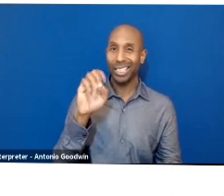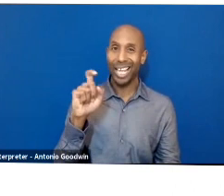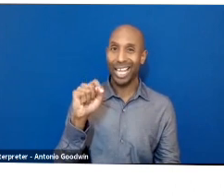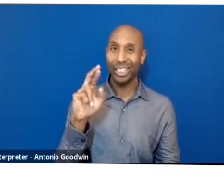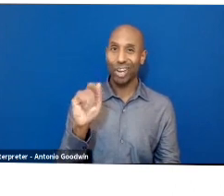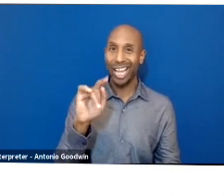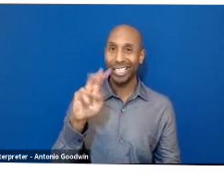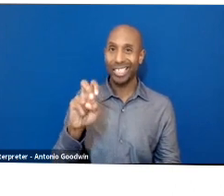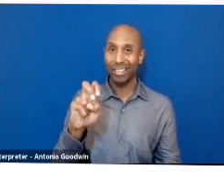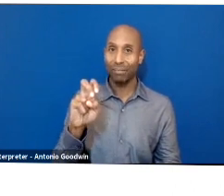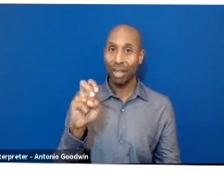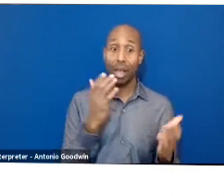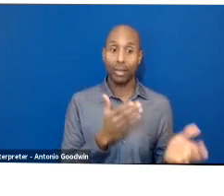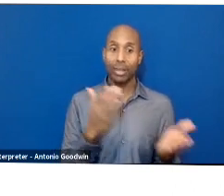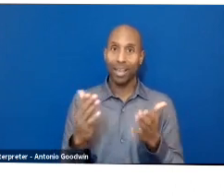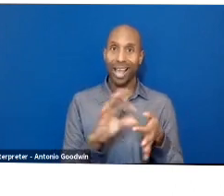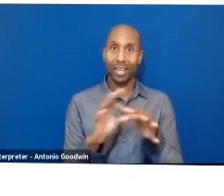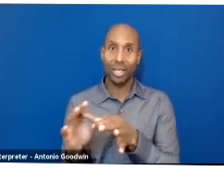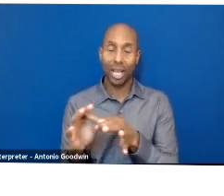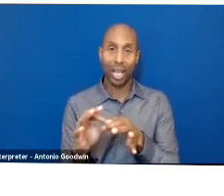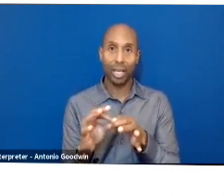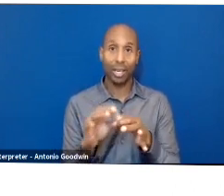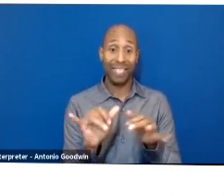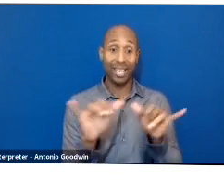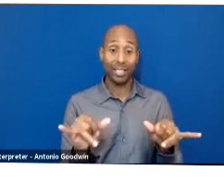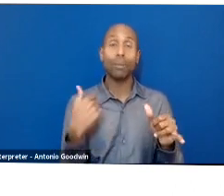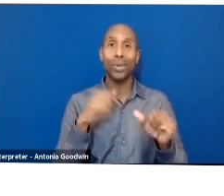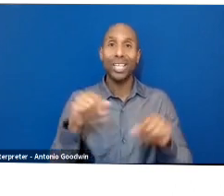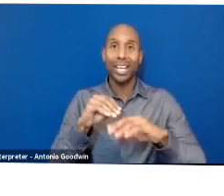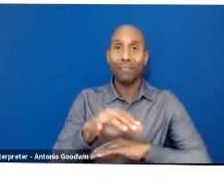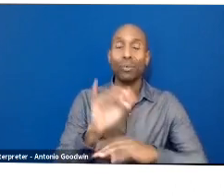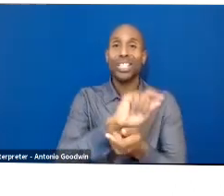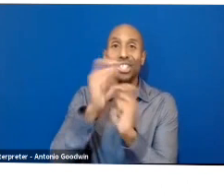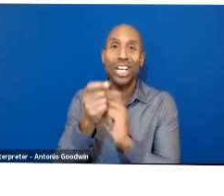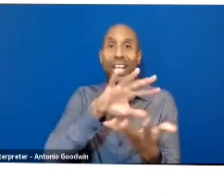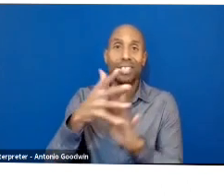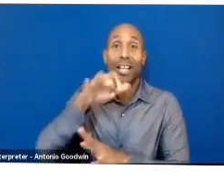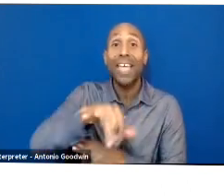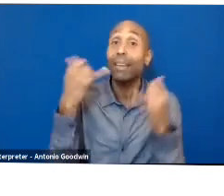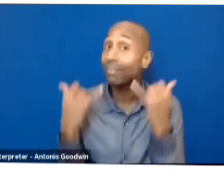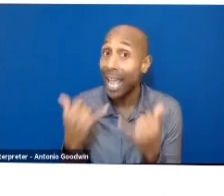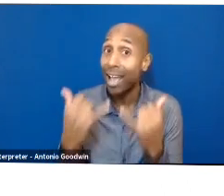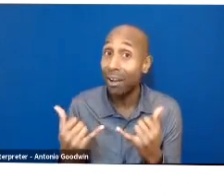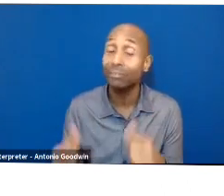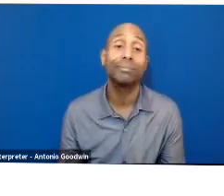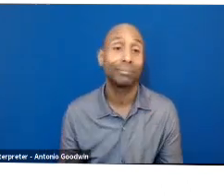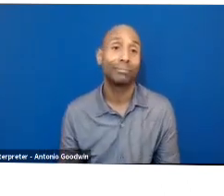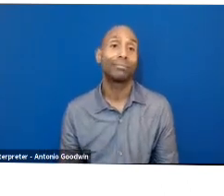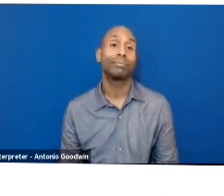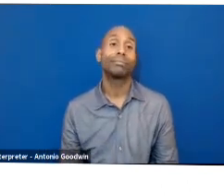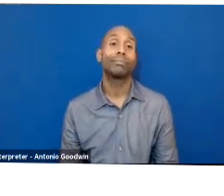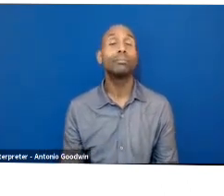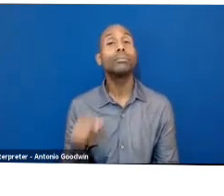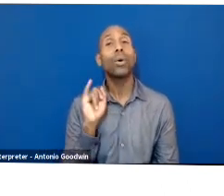communities and the earth to thrive. And so when you are a brand or a designer, you're like, okay,